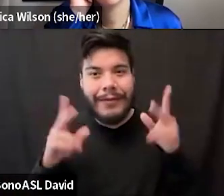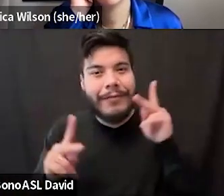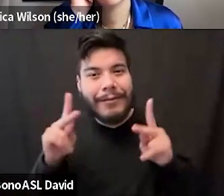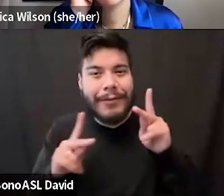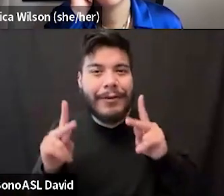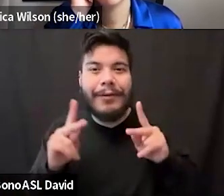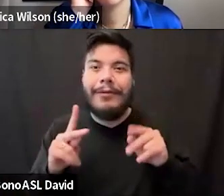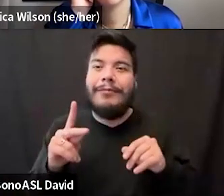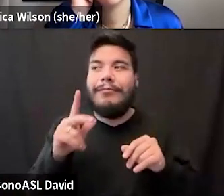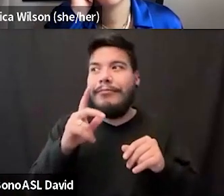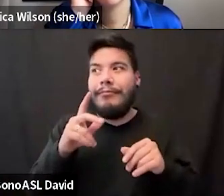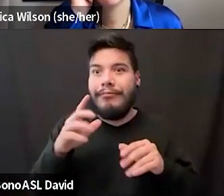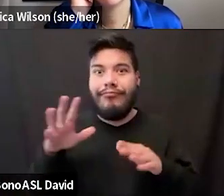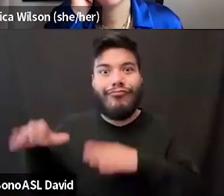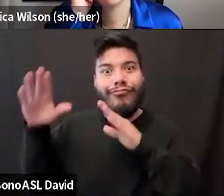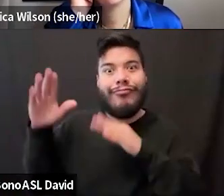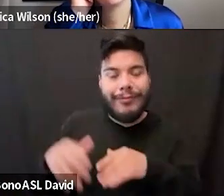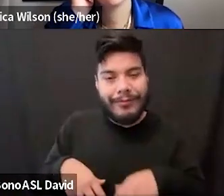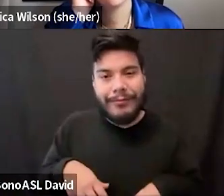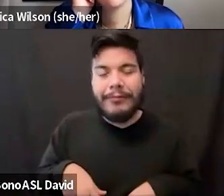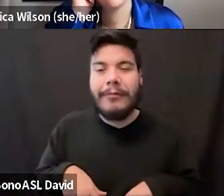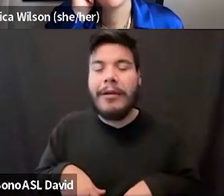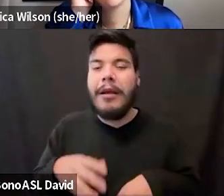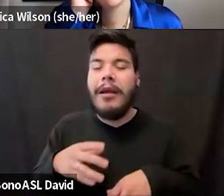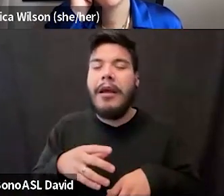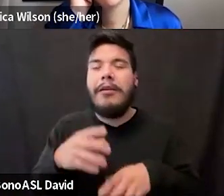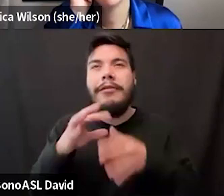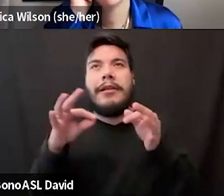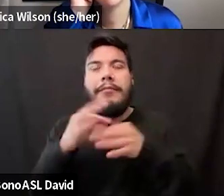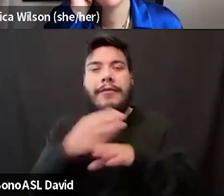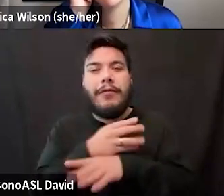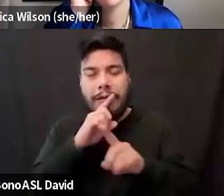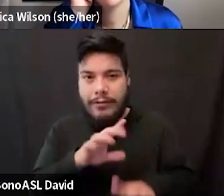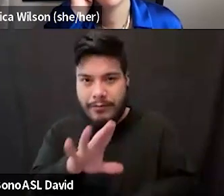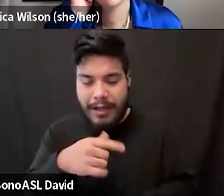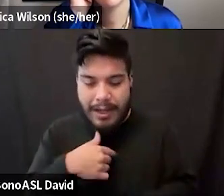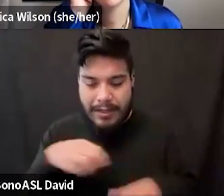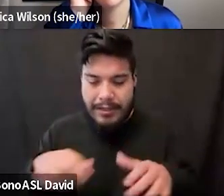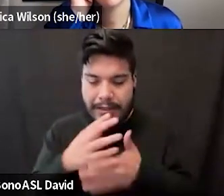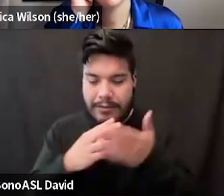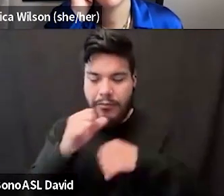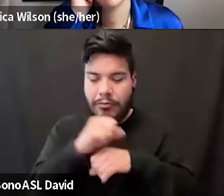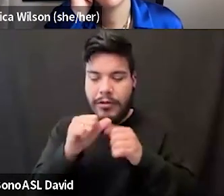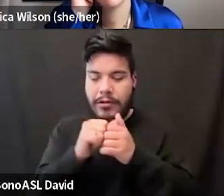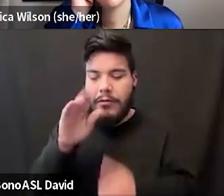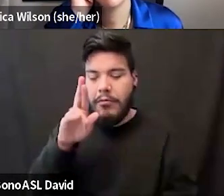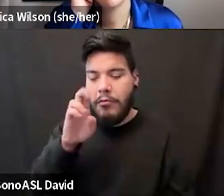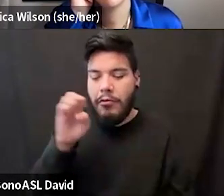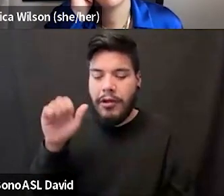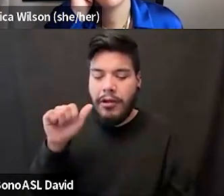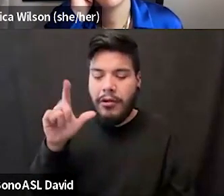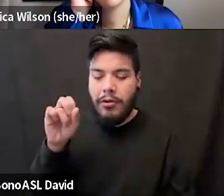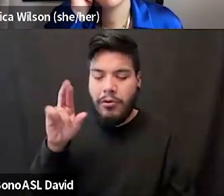coming up behind you? I'll just say before I let you answer, I want to share. Um, I did some work last week with Bria Loren, who is a black,